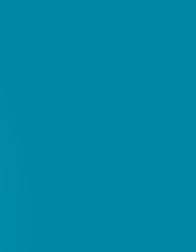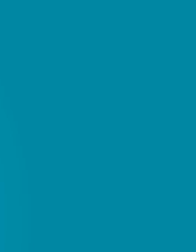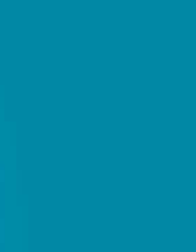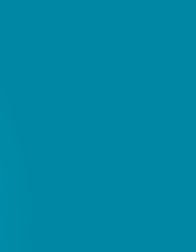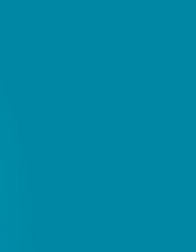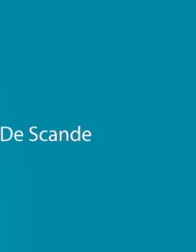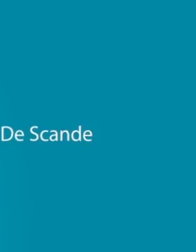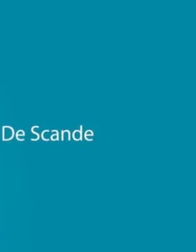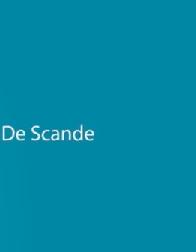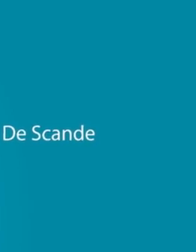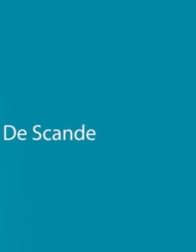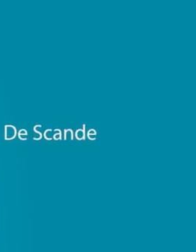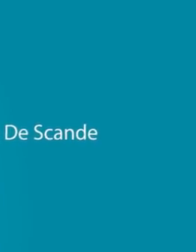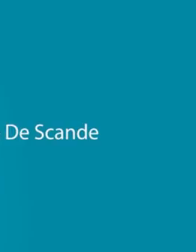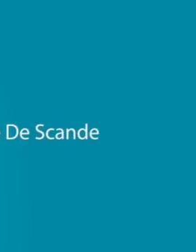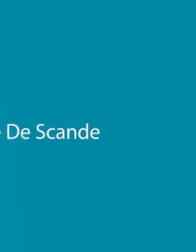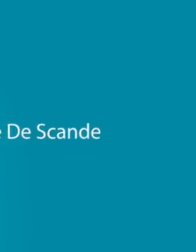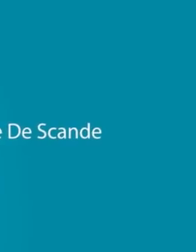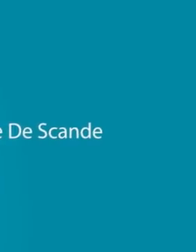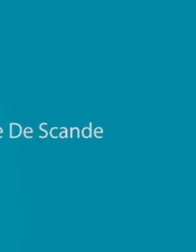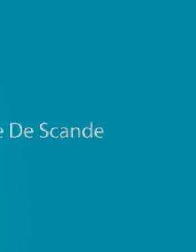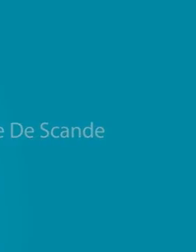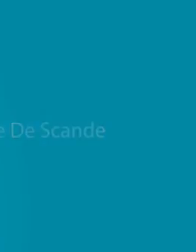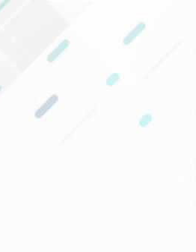www.zoshi.co.uk Thank you.